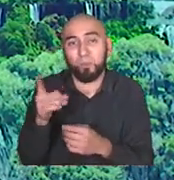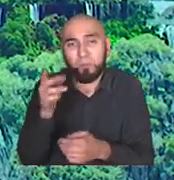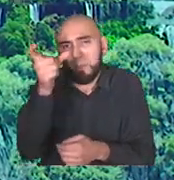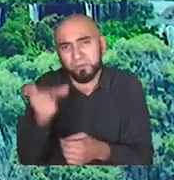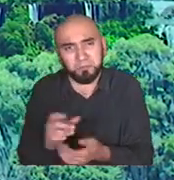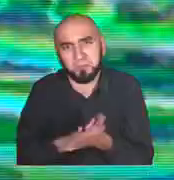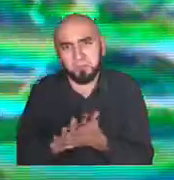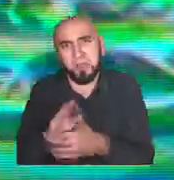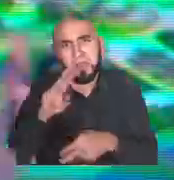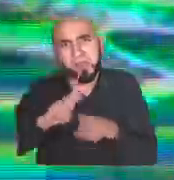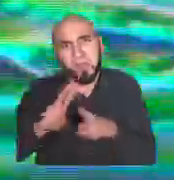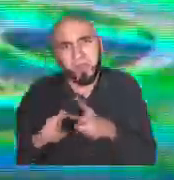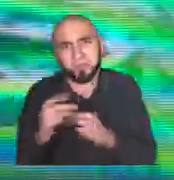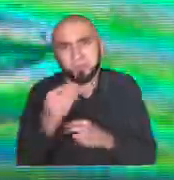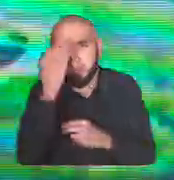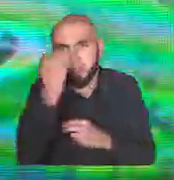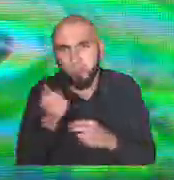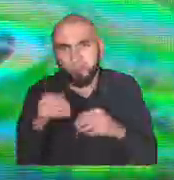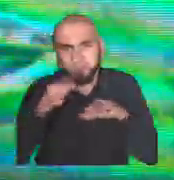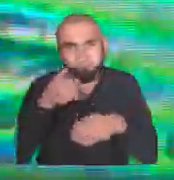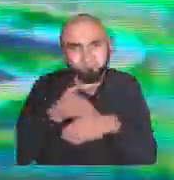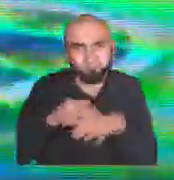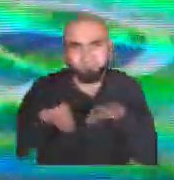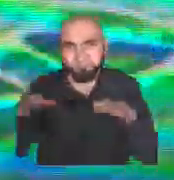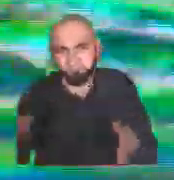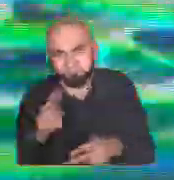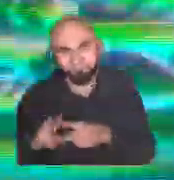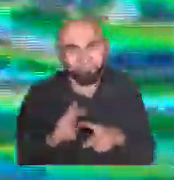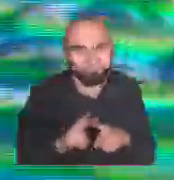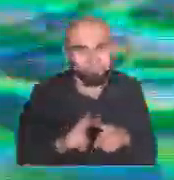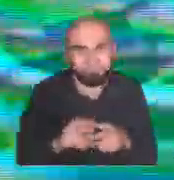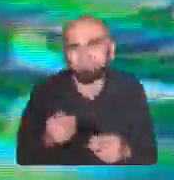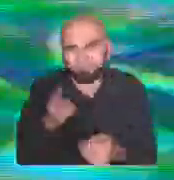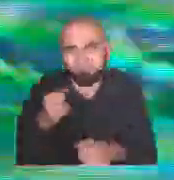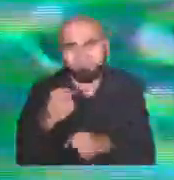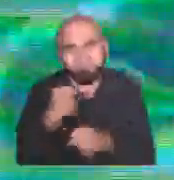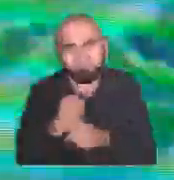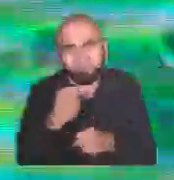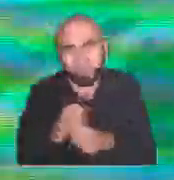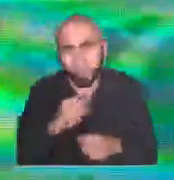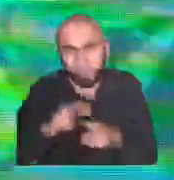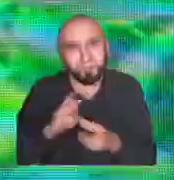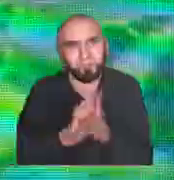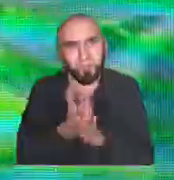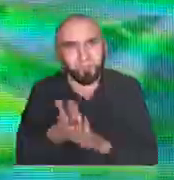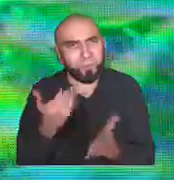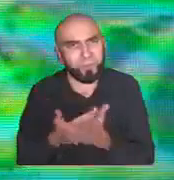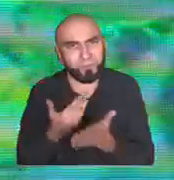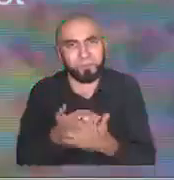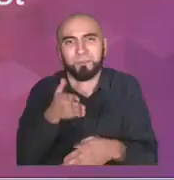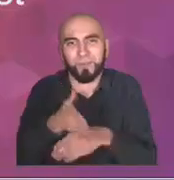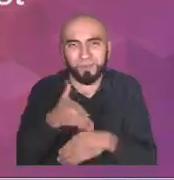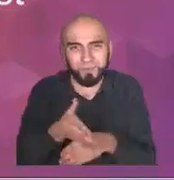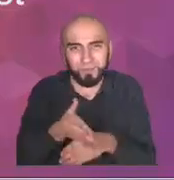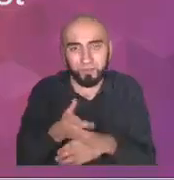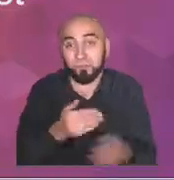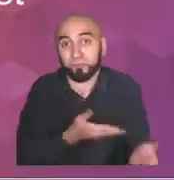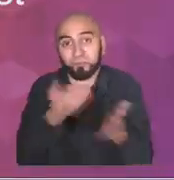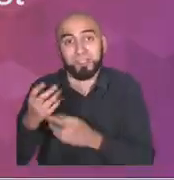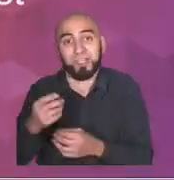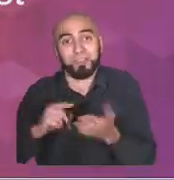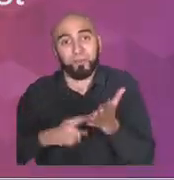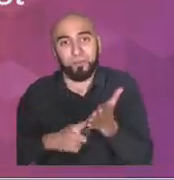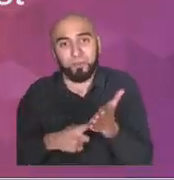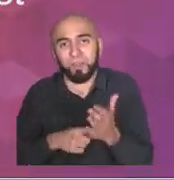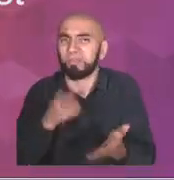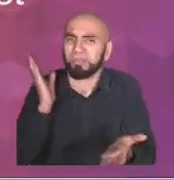left to take away, then a calm technology does the same thing, allows you to accomplish the same goals with the least